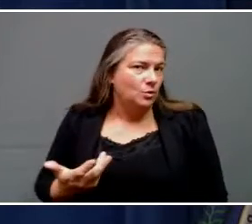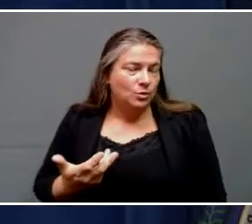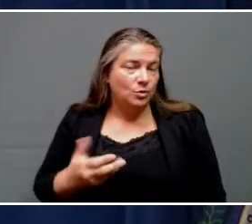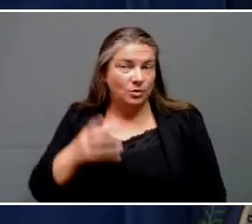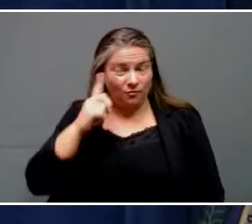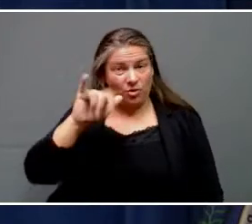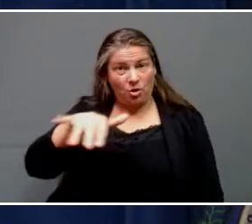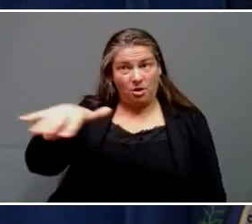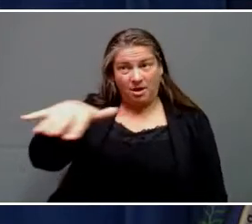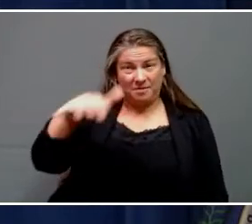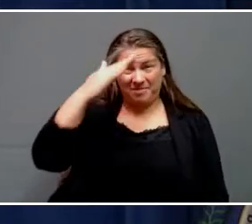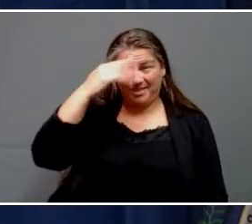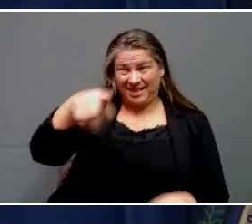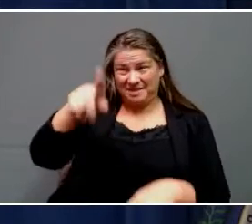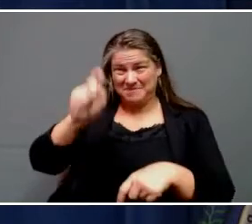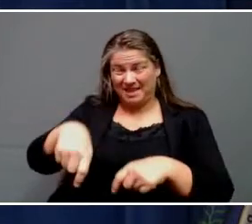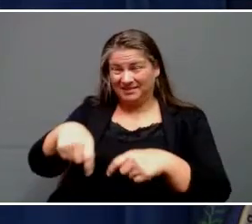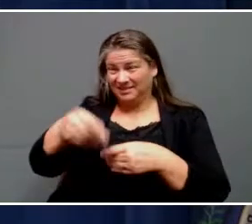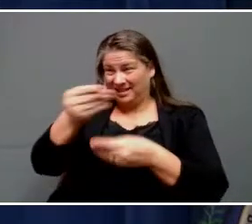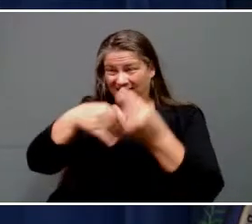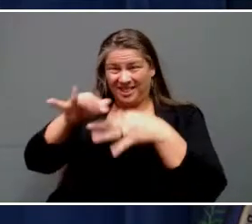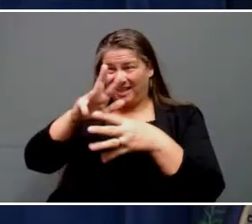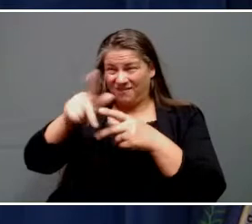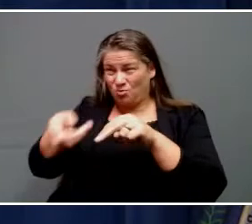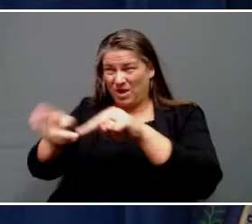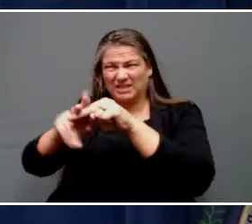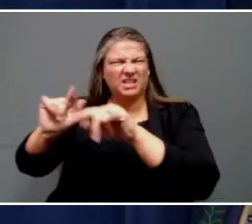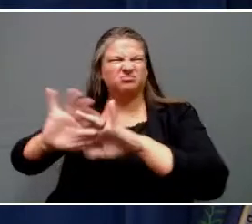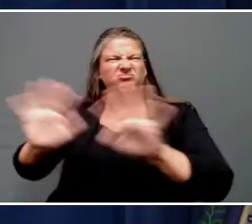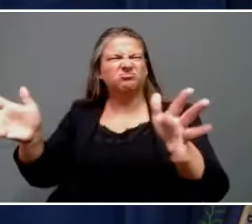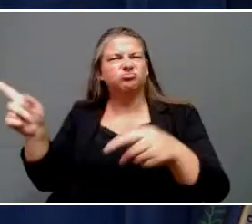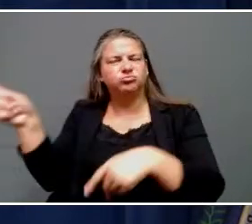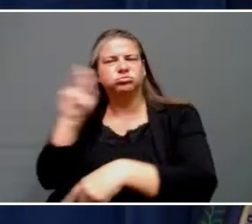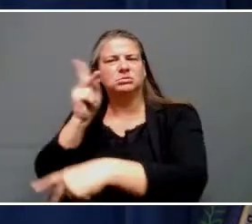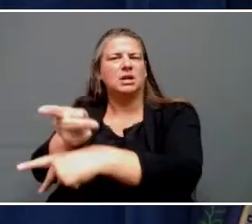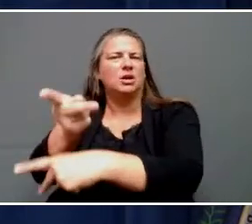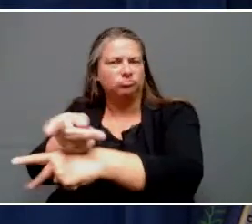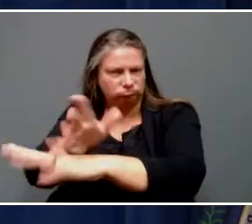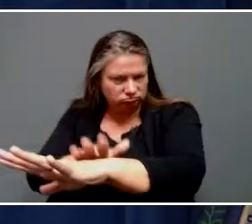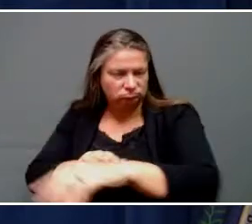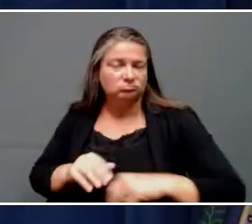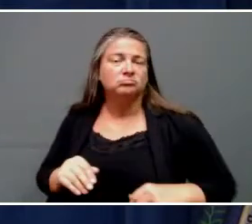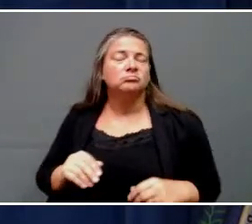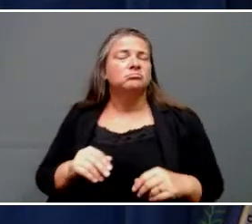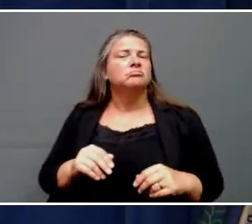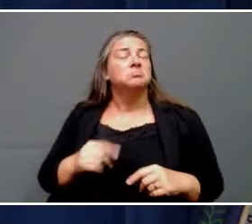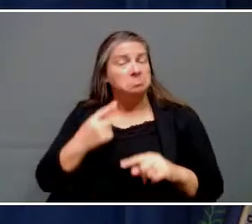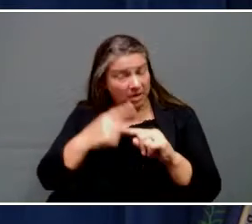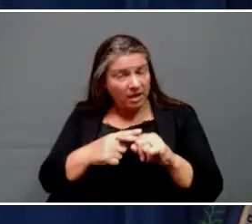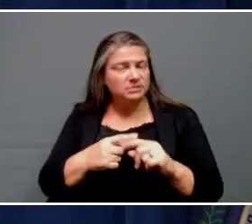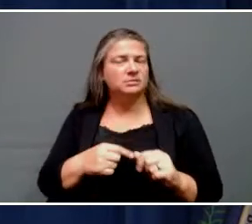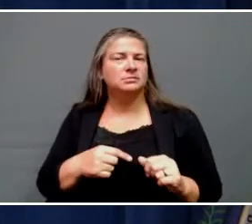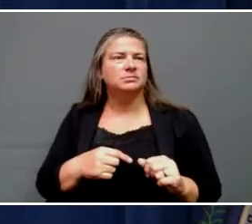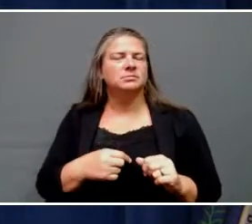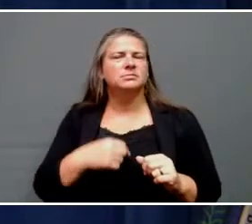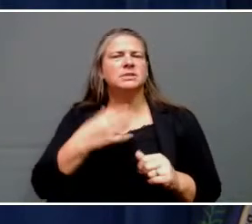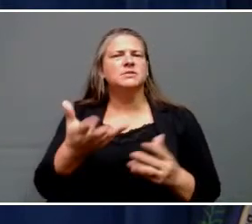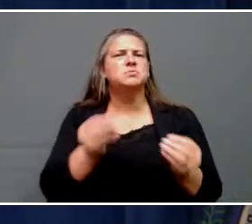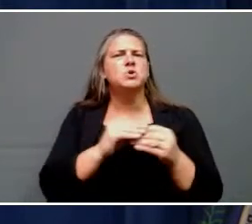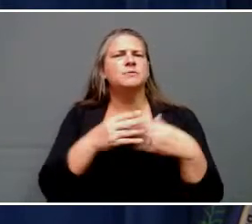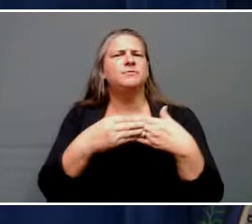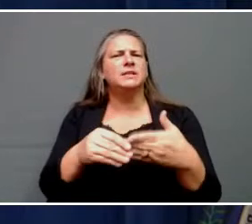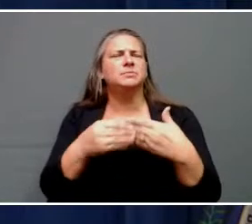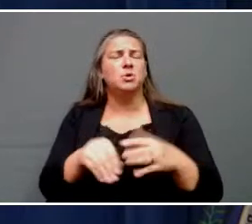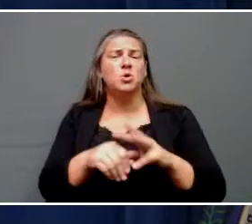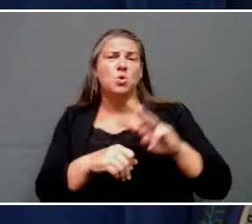because of the impact that this has caused. It also is going to provide a little bit of extra flexibility in the western Kentucky fund